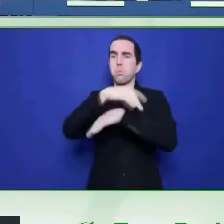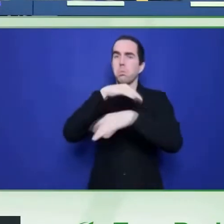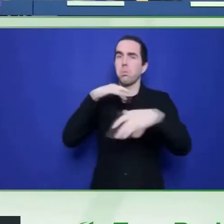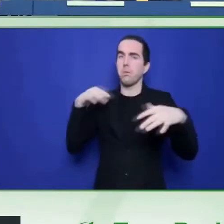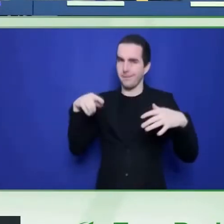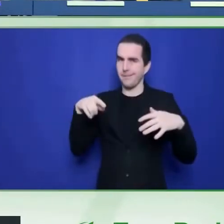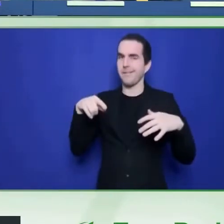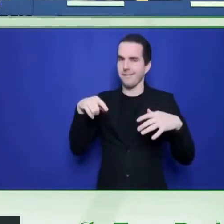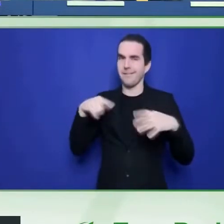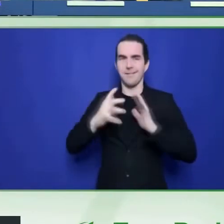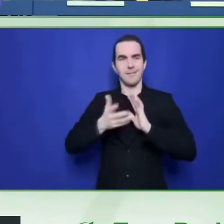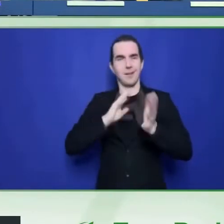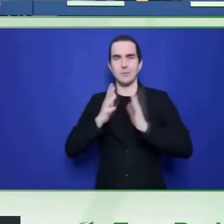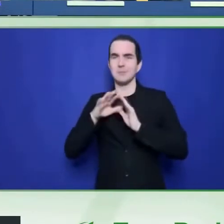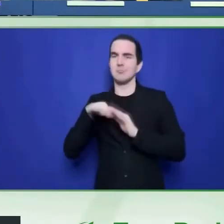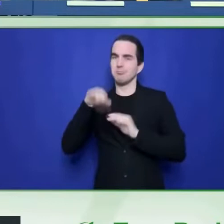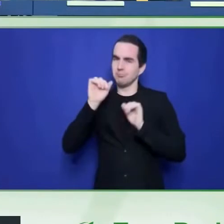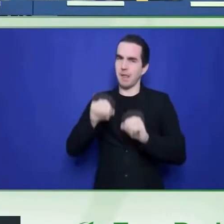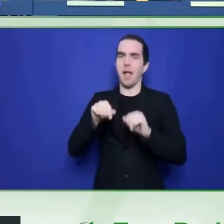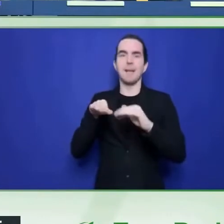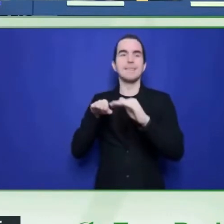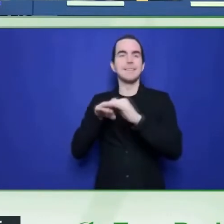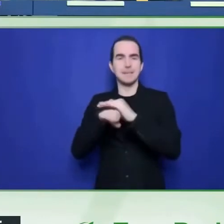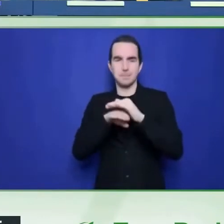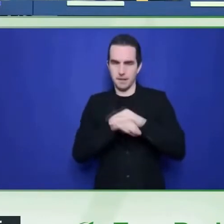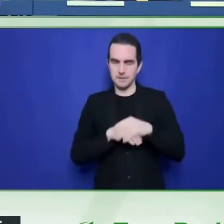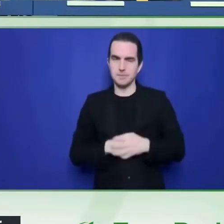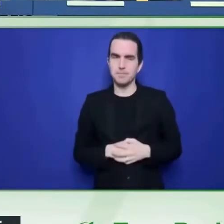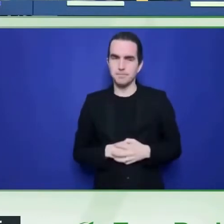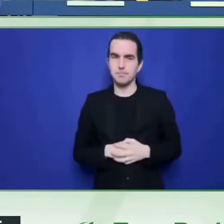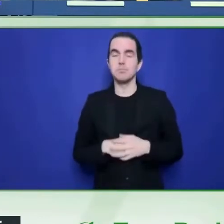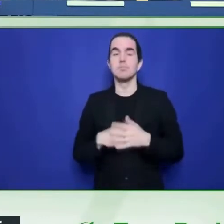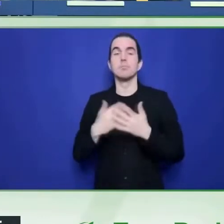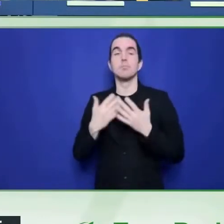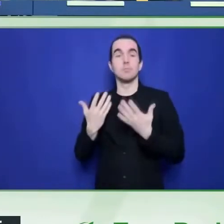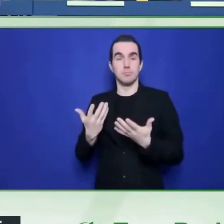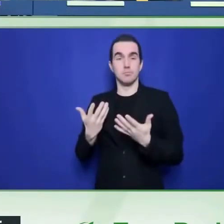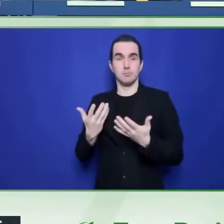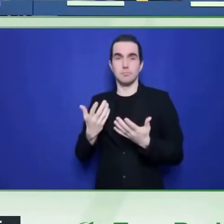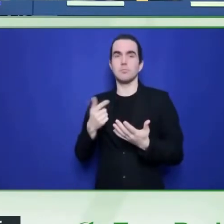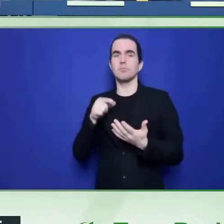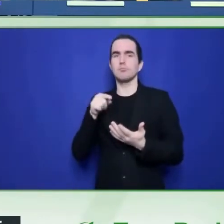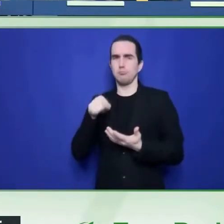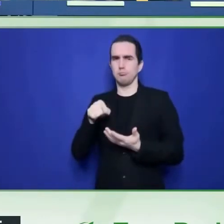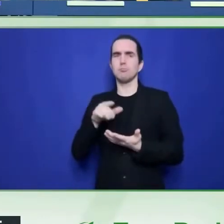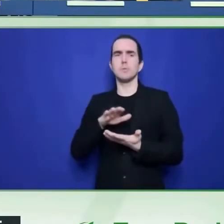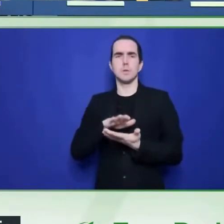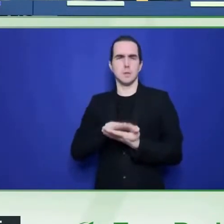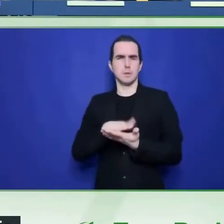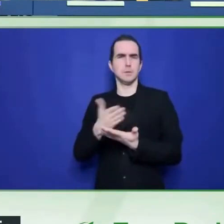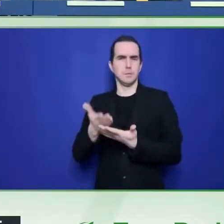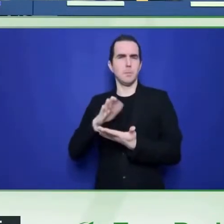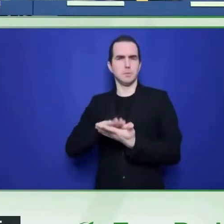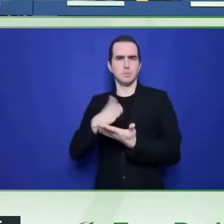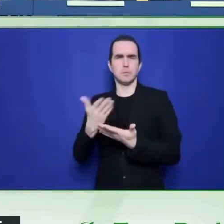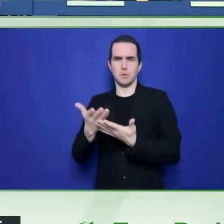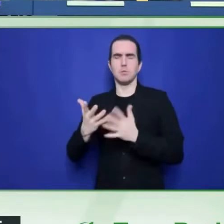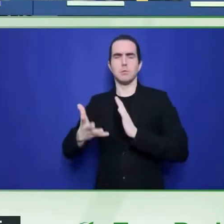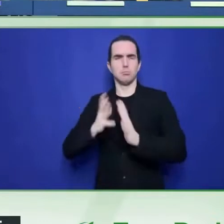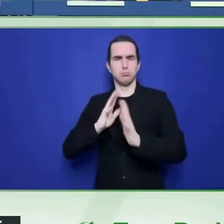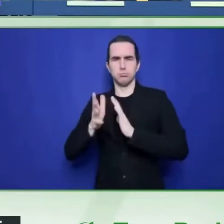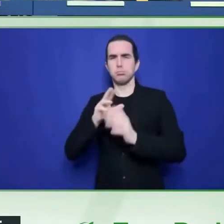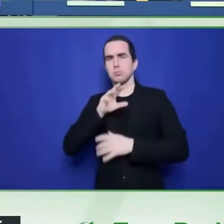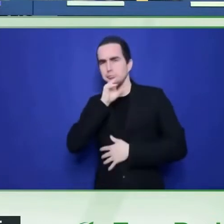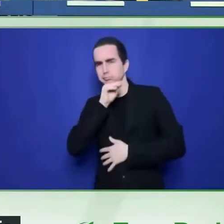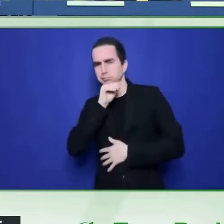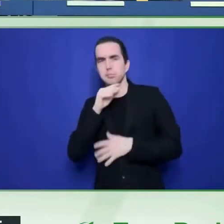We have an organization named OHK Sign Language Broadcasting Committee. The committee